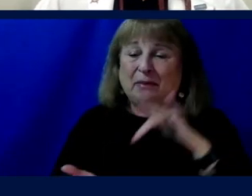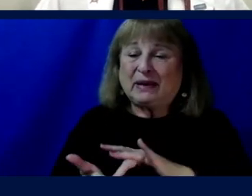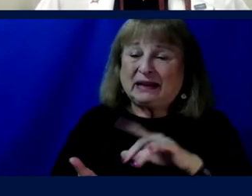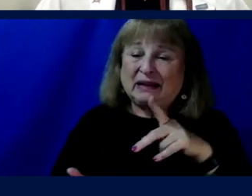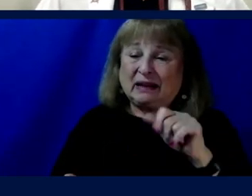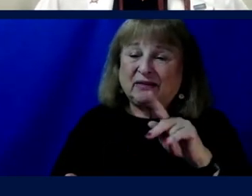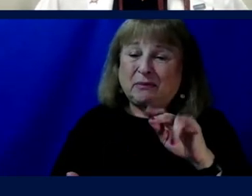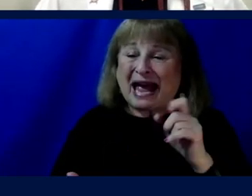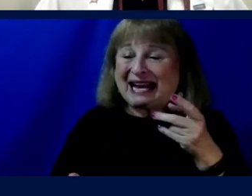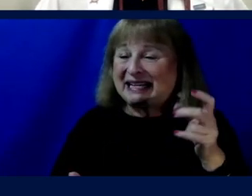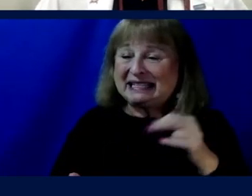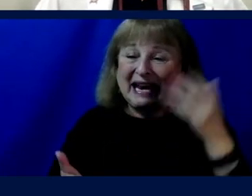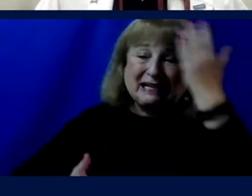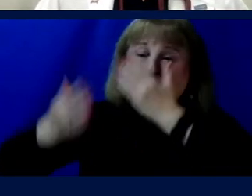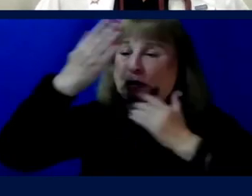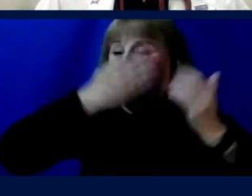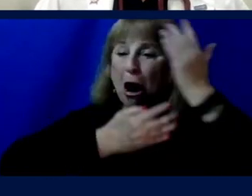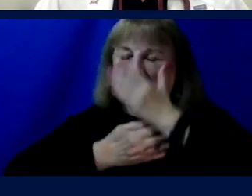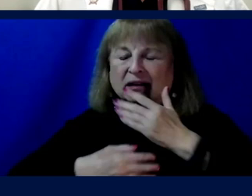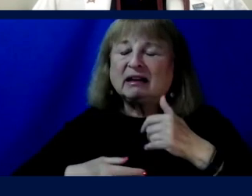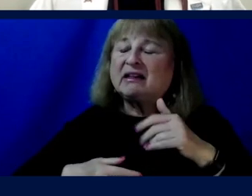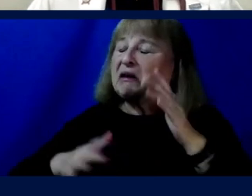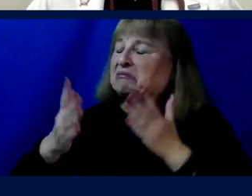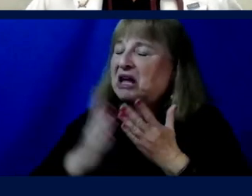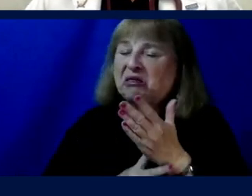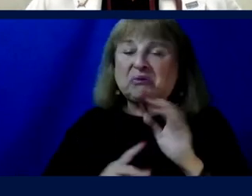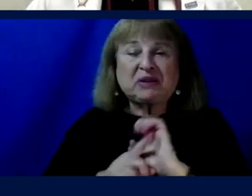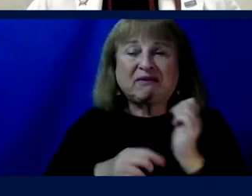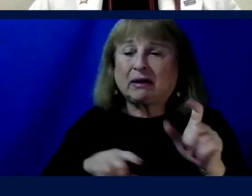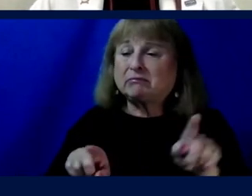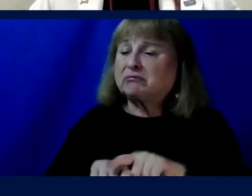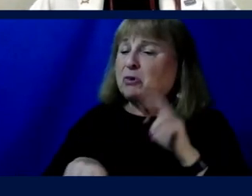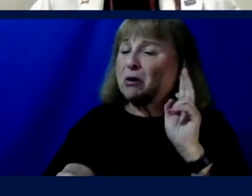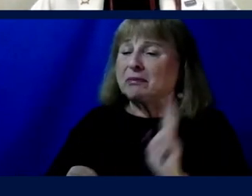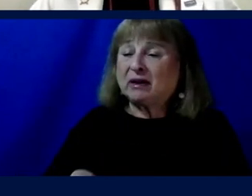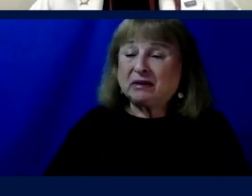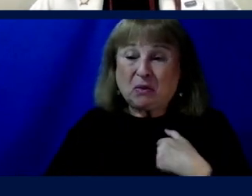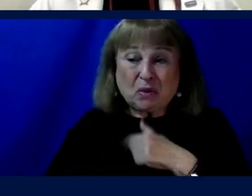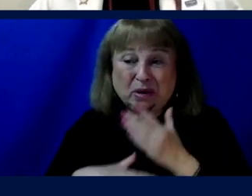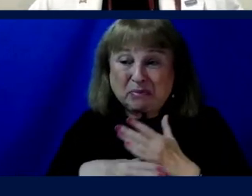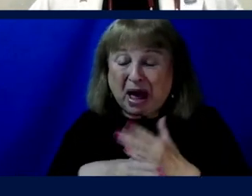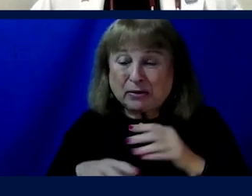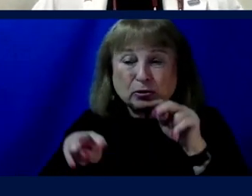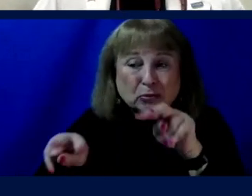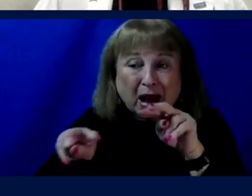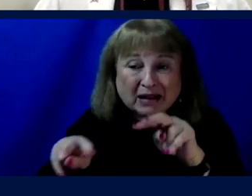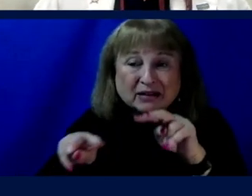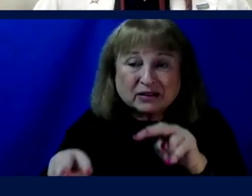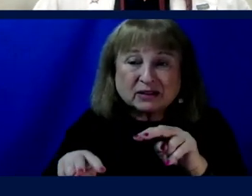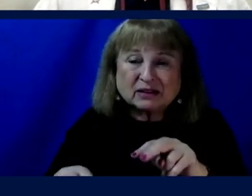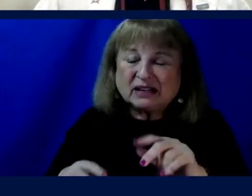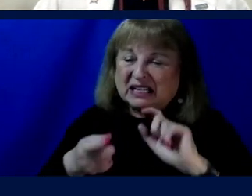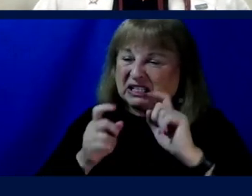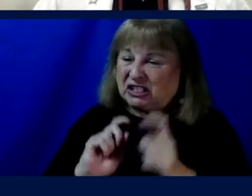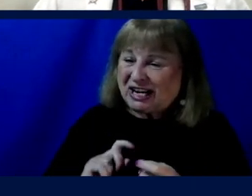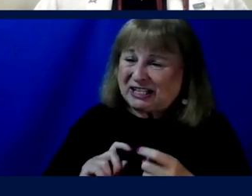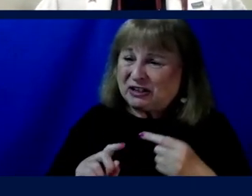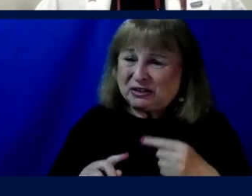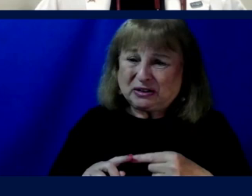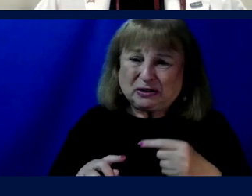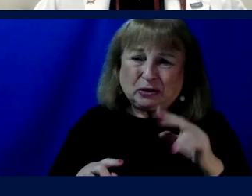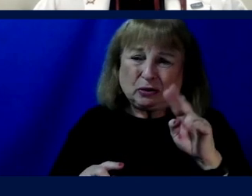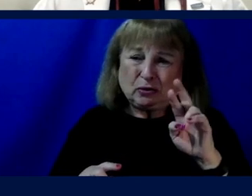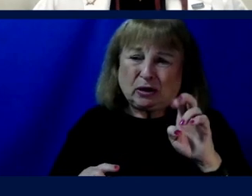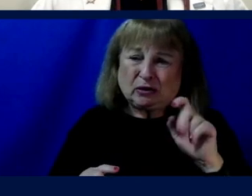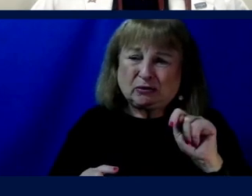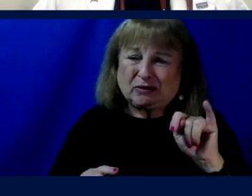all dark. They will simply navigate their environment as per usual. Will we even bother to monitor for changes to their records, for